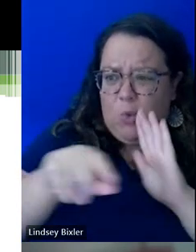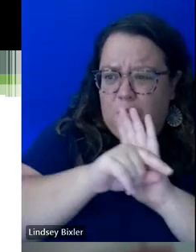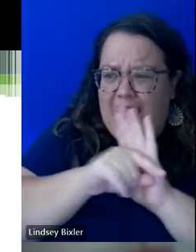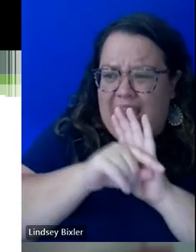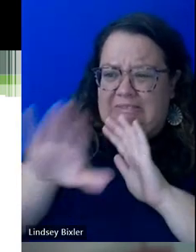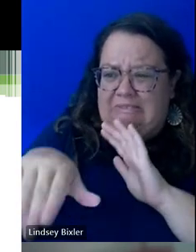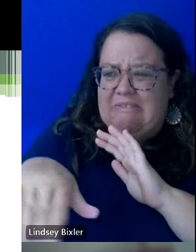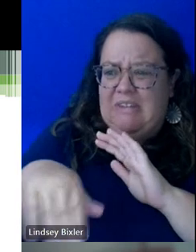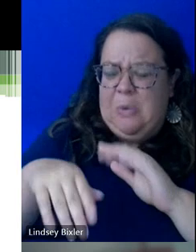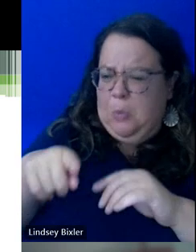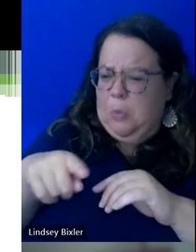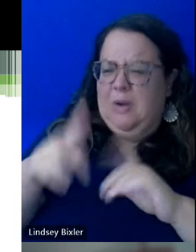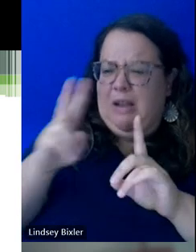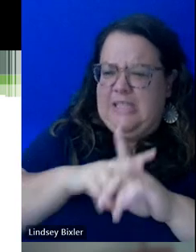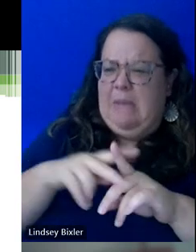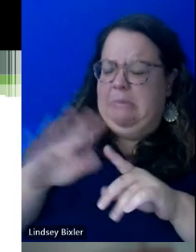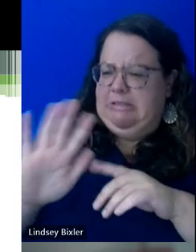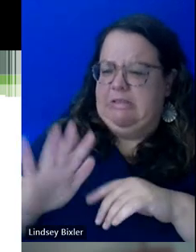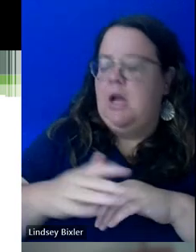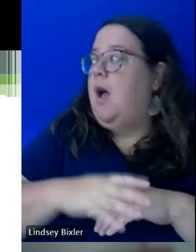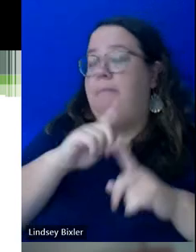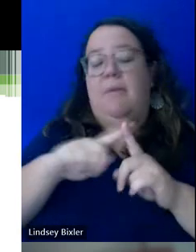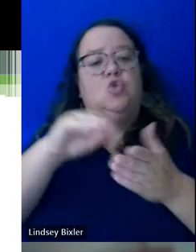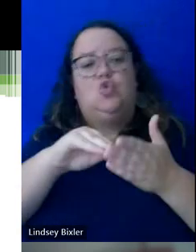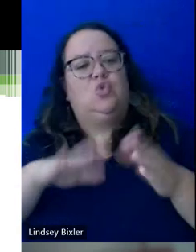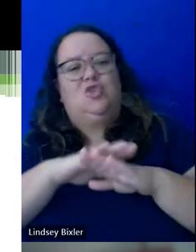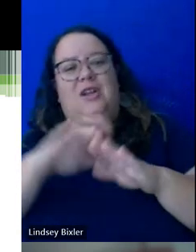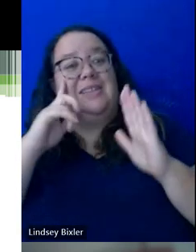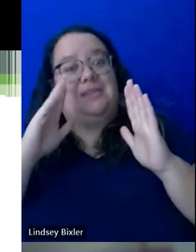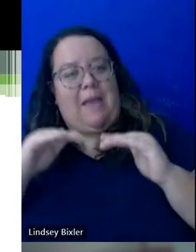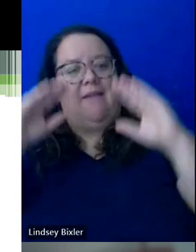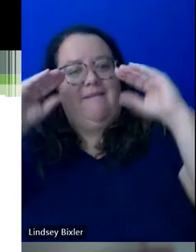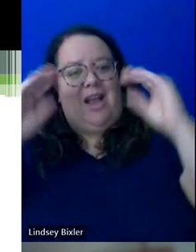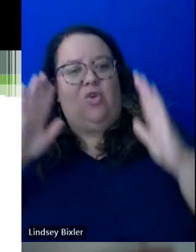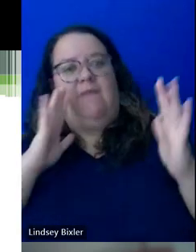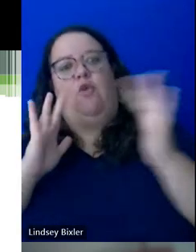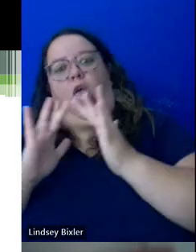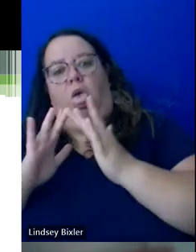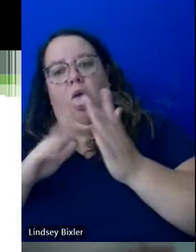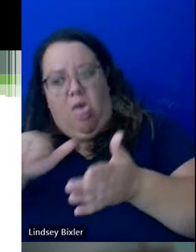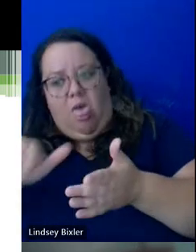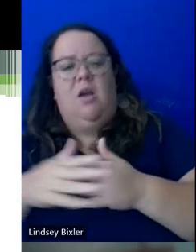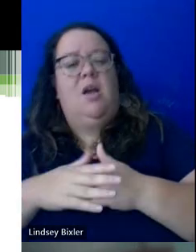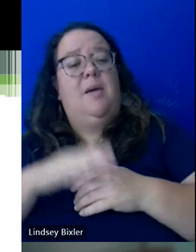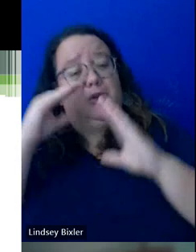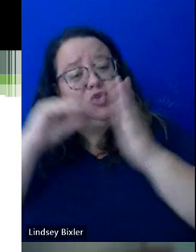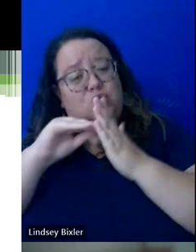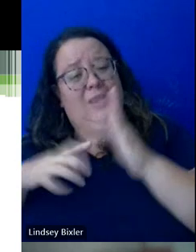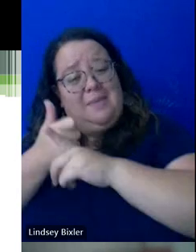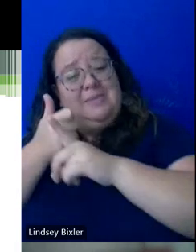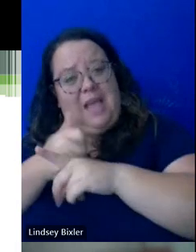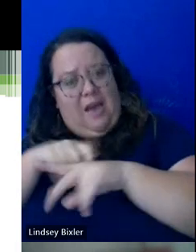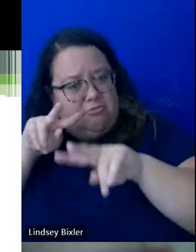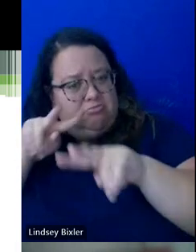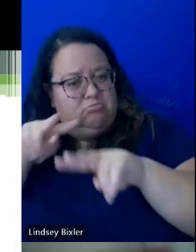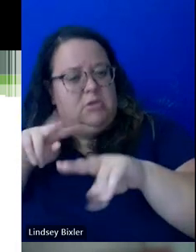assignment. But students should not expect that and should be mindful of, you know, monitoring their grades. We use Brightspace as kind of our online